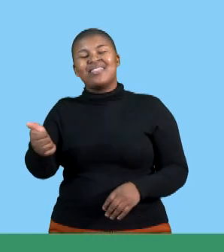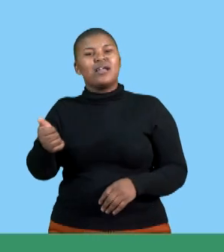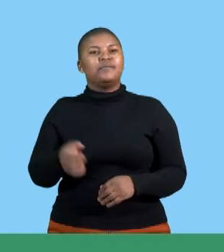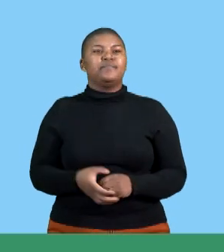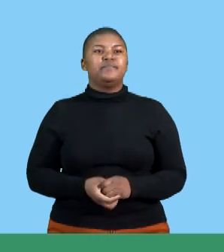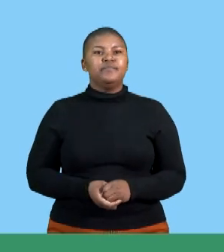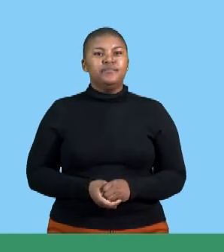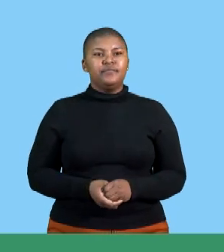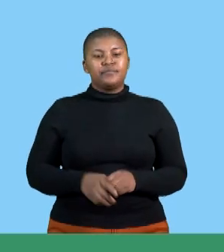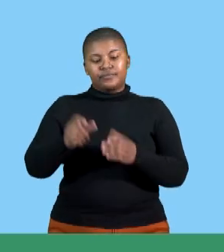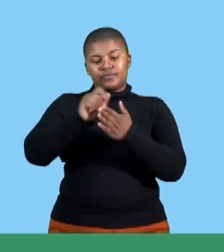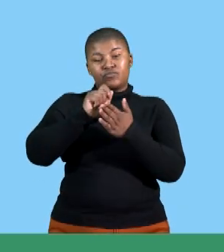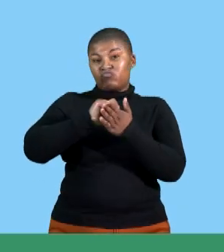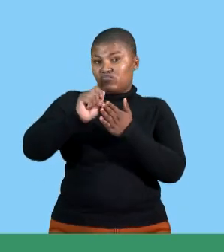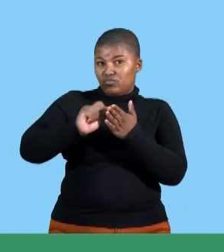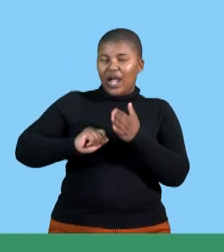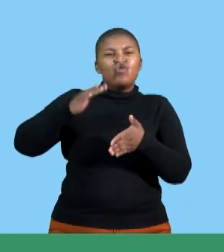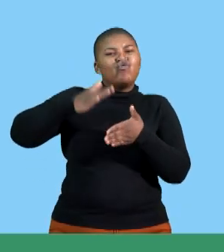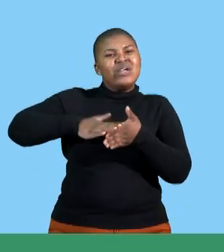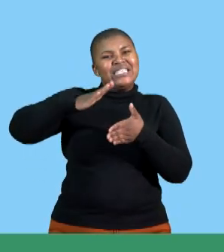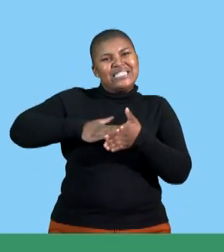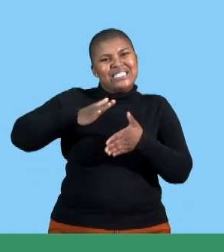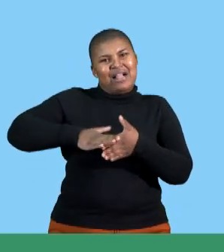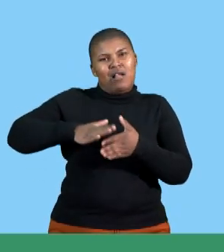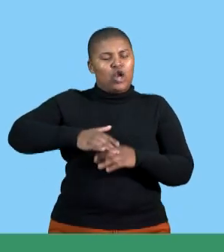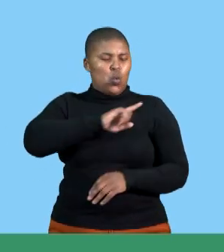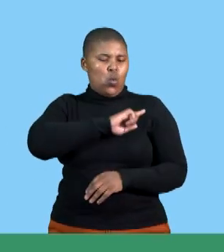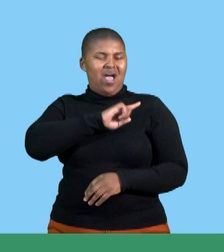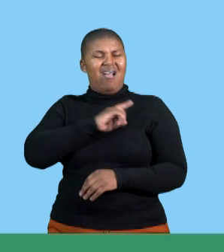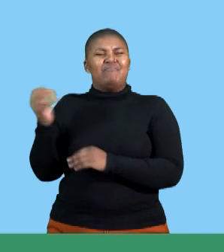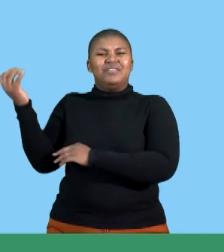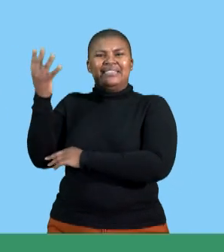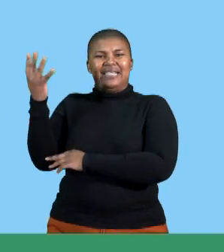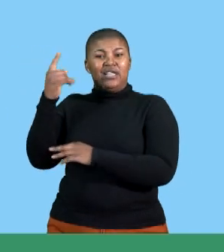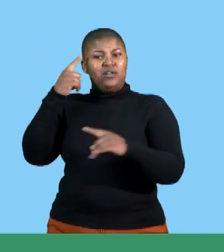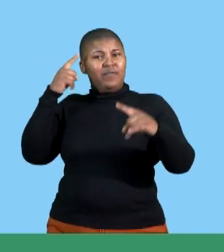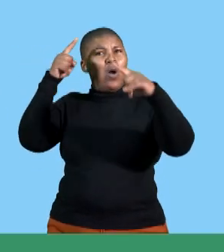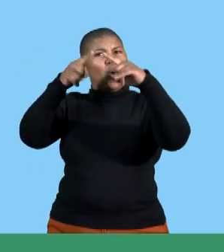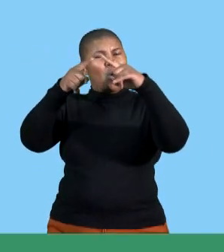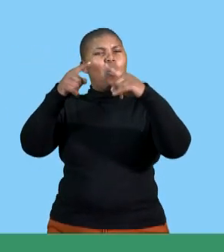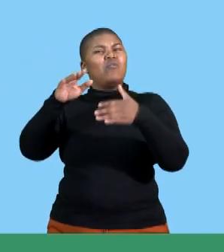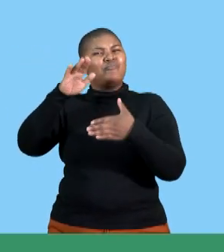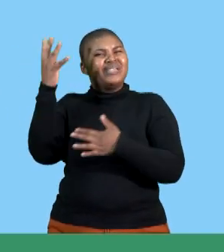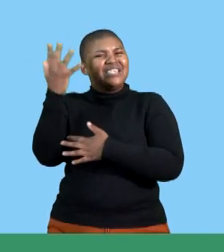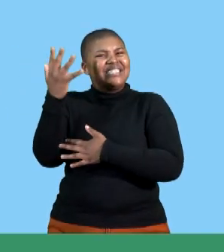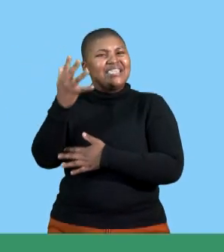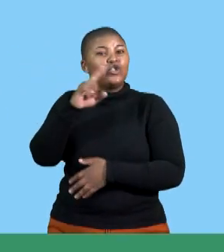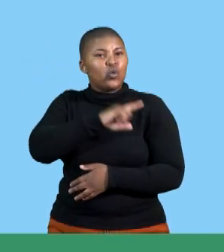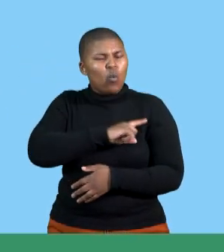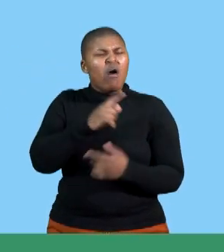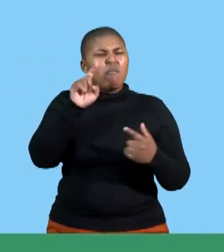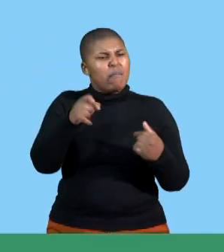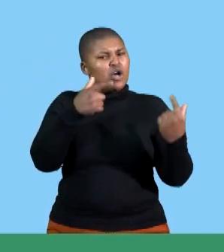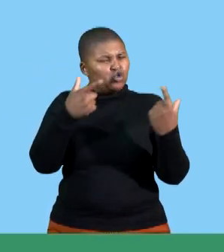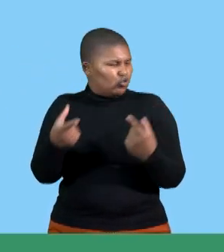done? Right. So you need to write down the purpose of the presentation and list the objectives. That is the first thing that you are doing when you are doing a